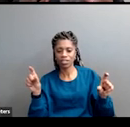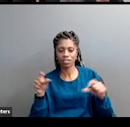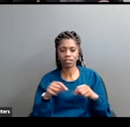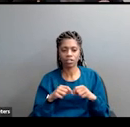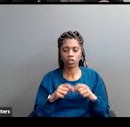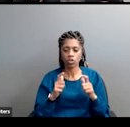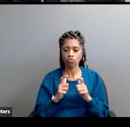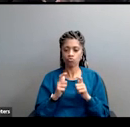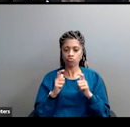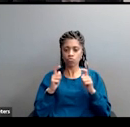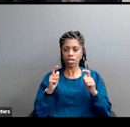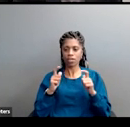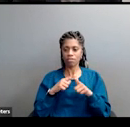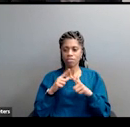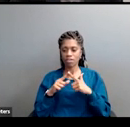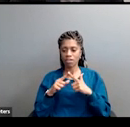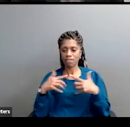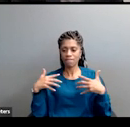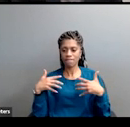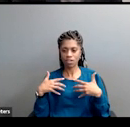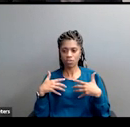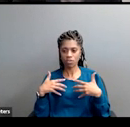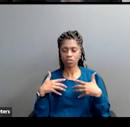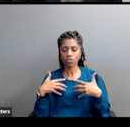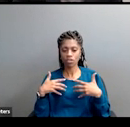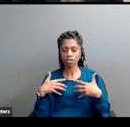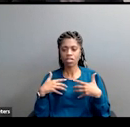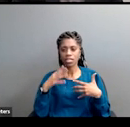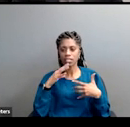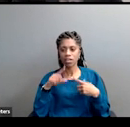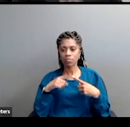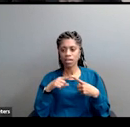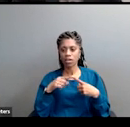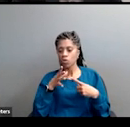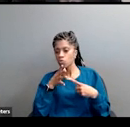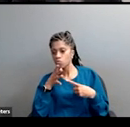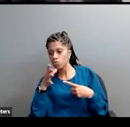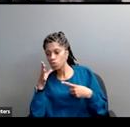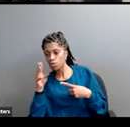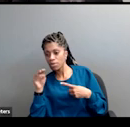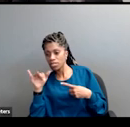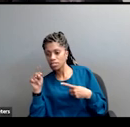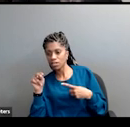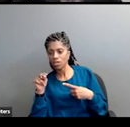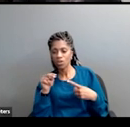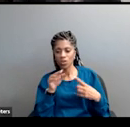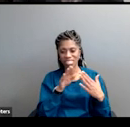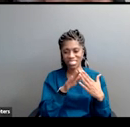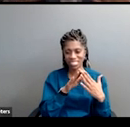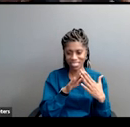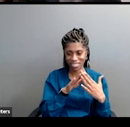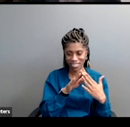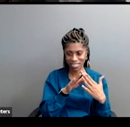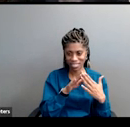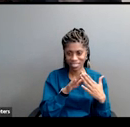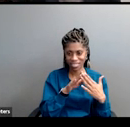greater Minnesota was the way in which people talked about rural Minnesota to distinguish it from Minneapolis, St. Paul, the